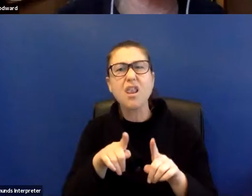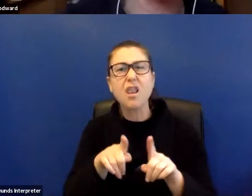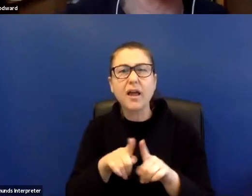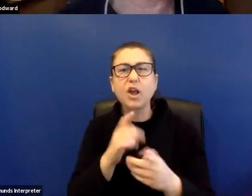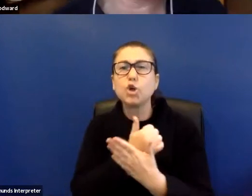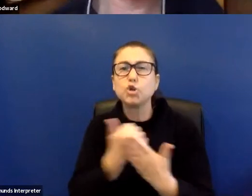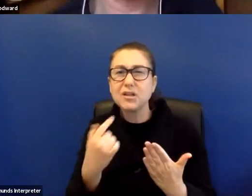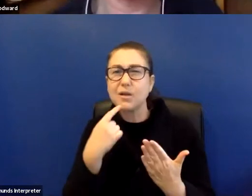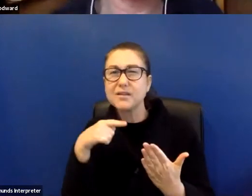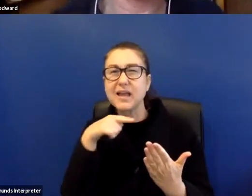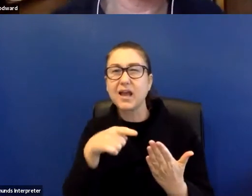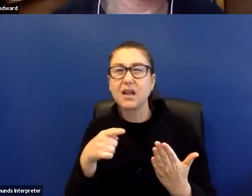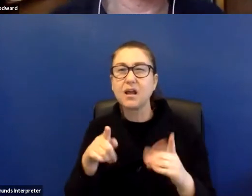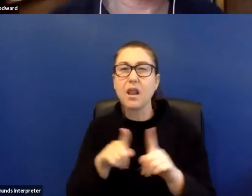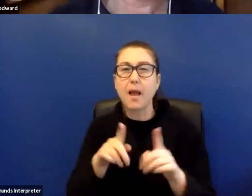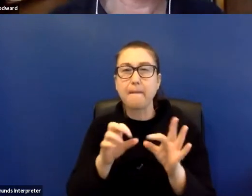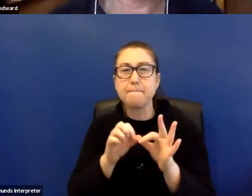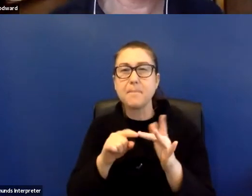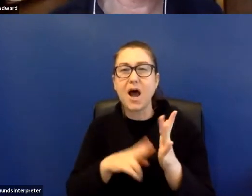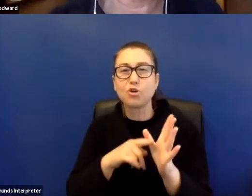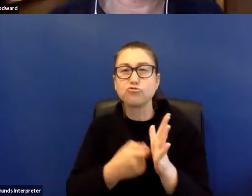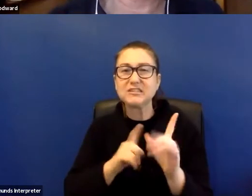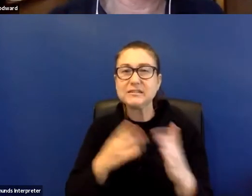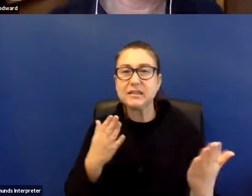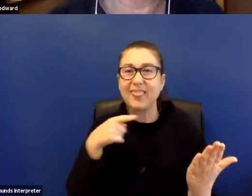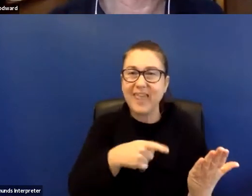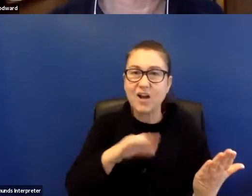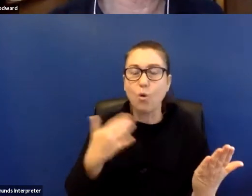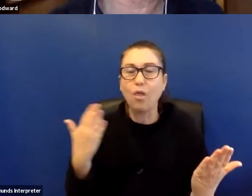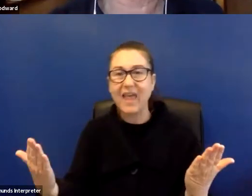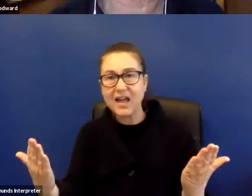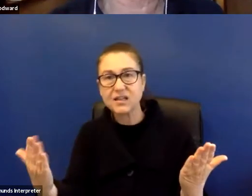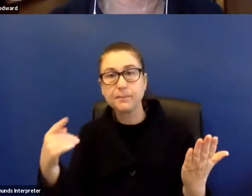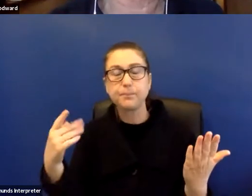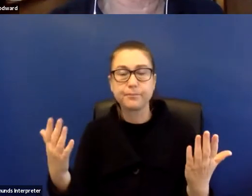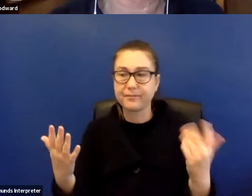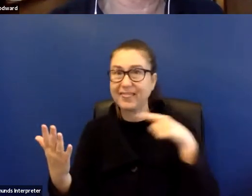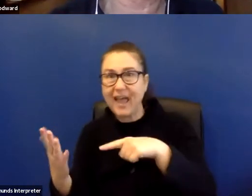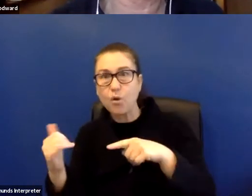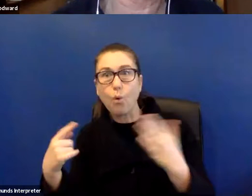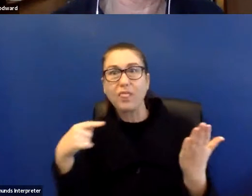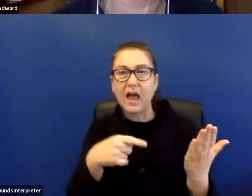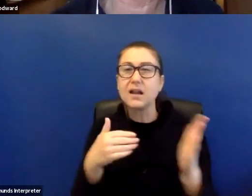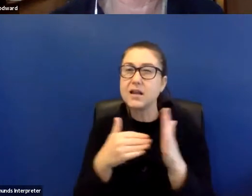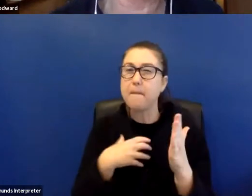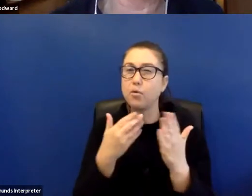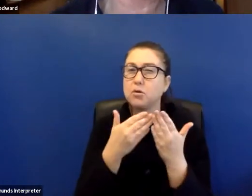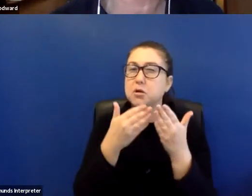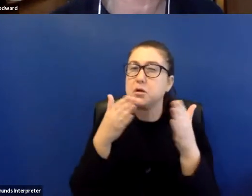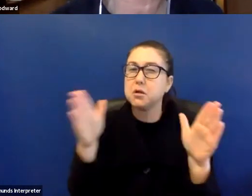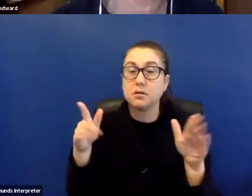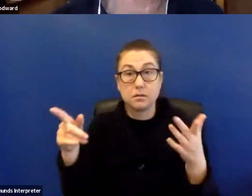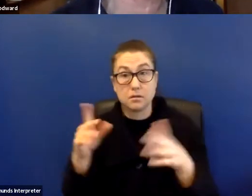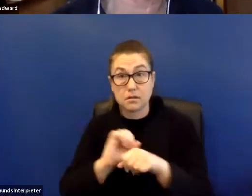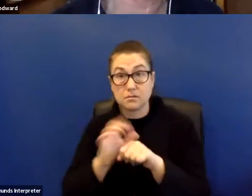what's normal and what's not normal and what, you know, I guess what the whole pandemic has taught us to think about the new normal.